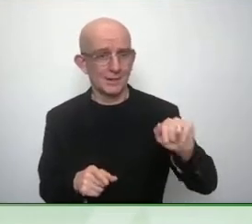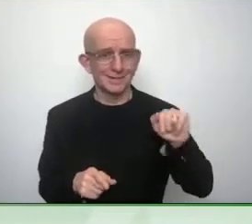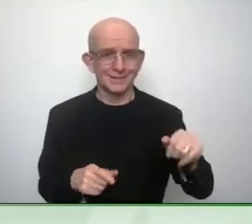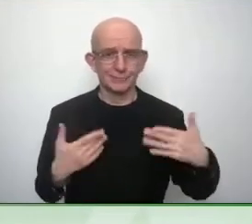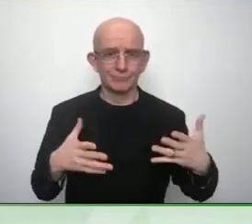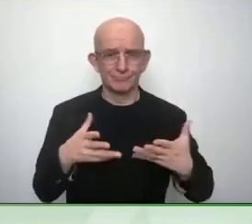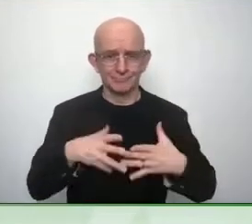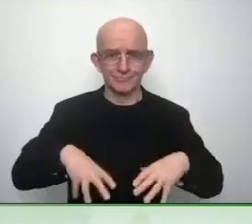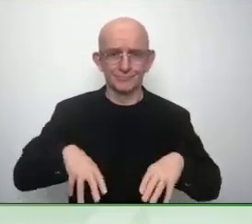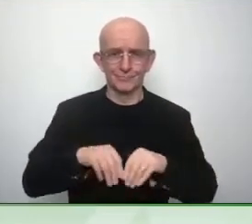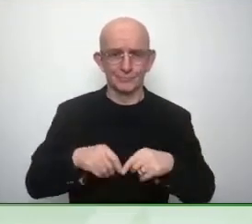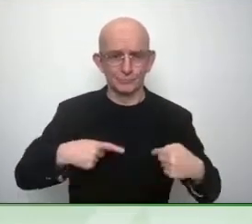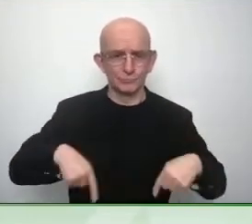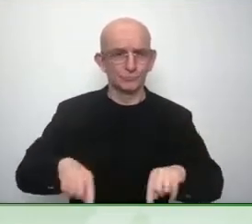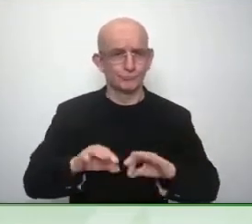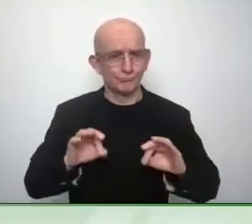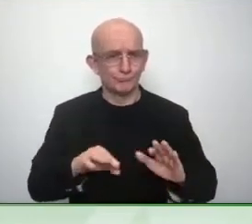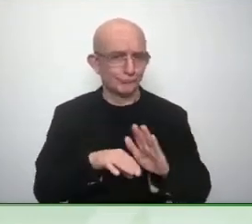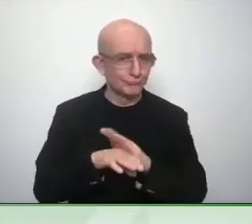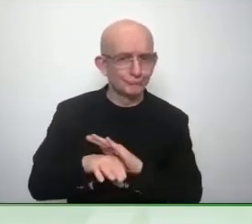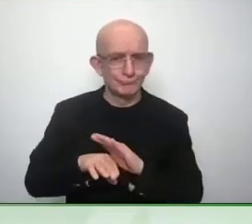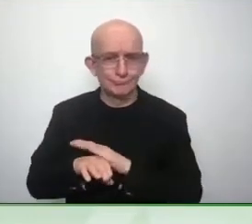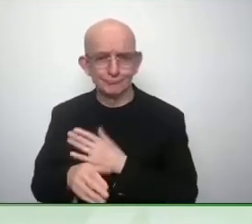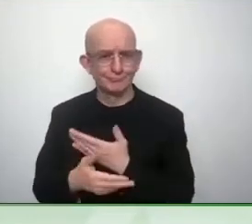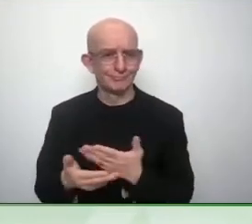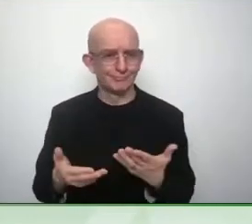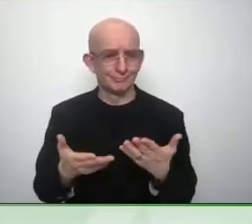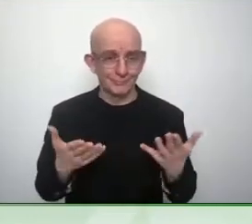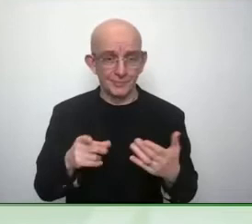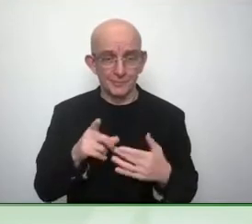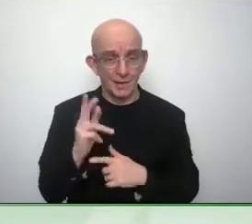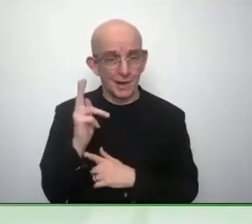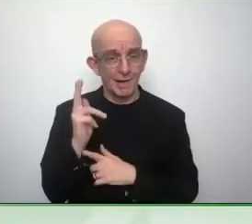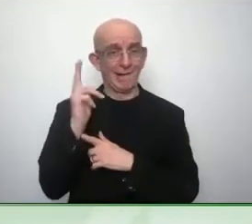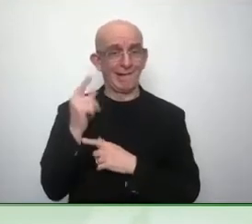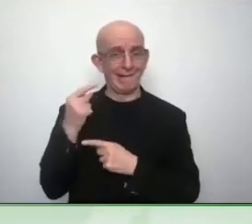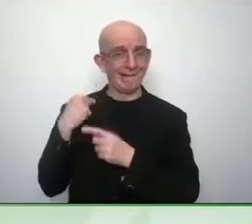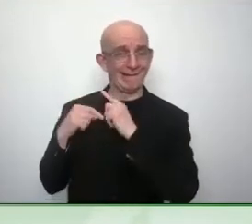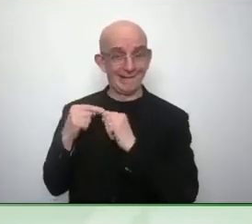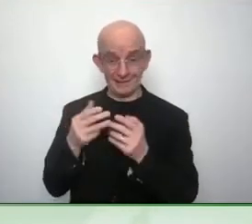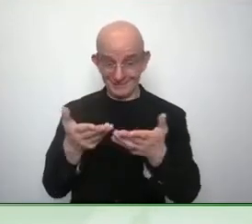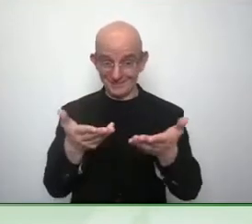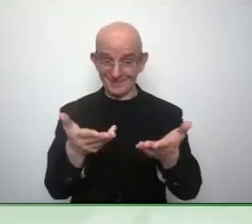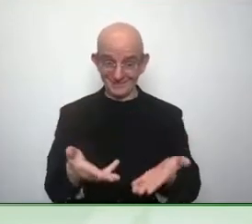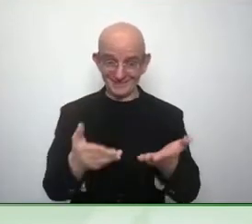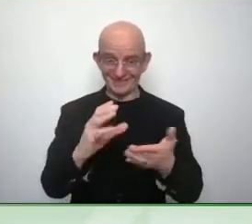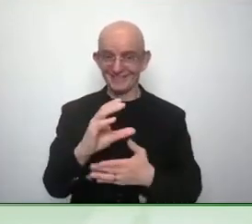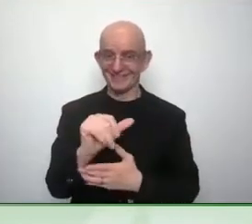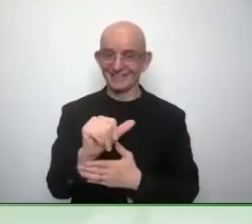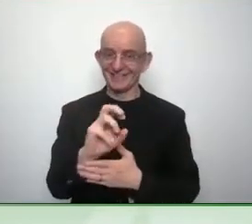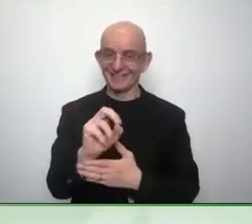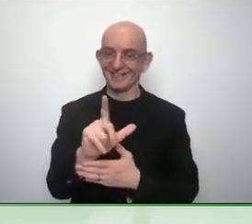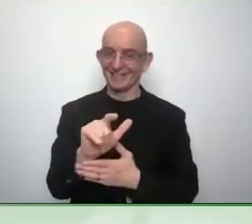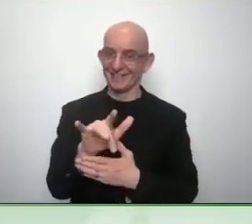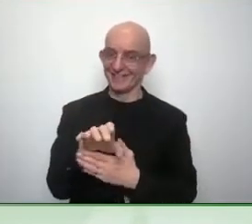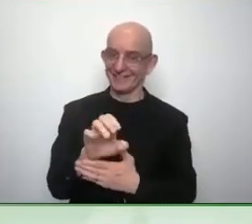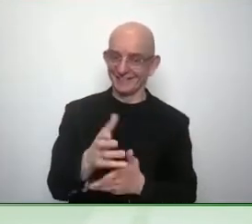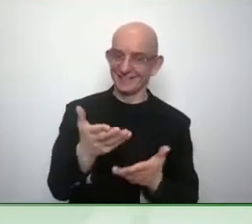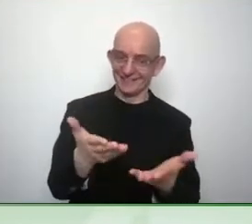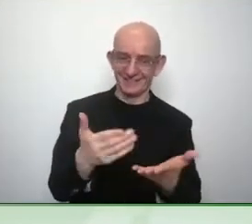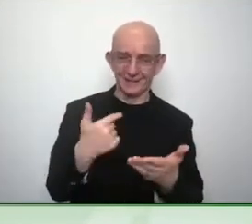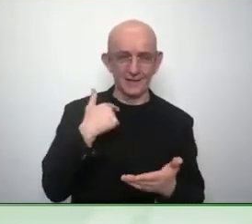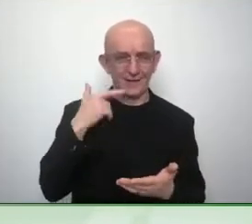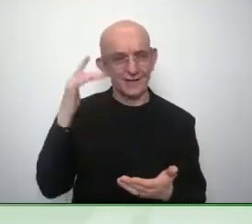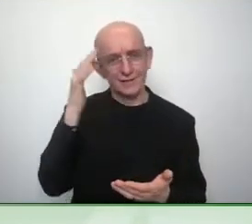community and so when we saw the success that we were all having by supporting you and Paul Pullman with the